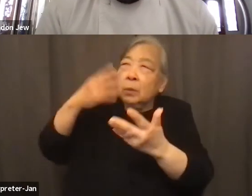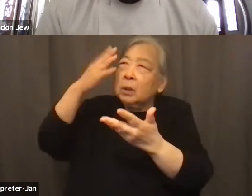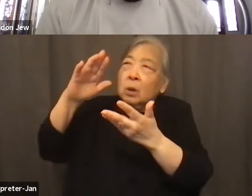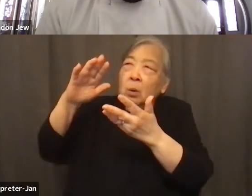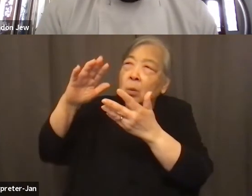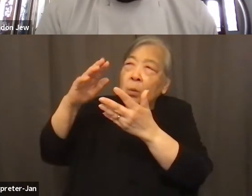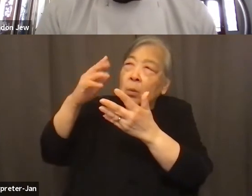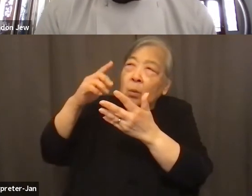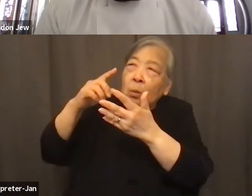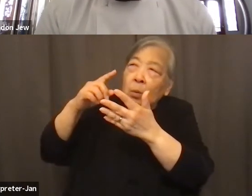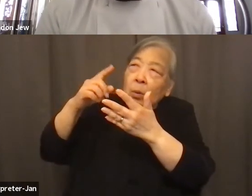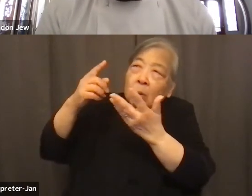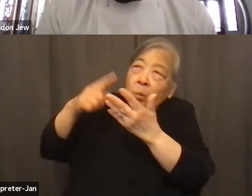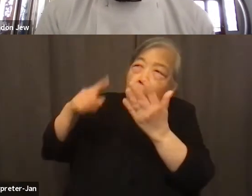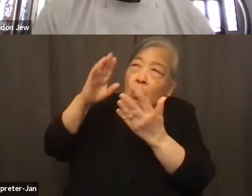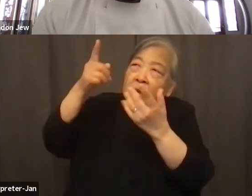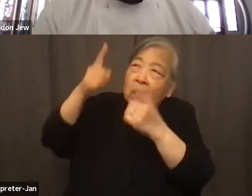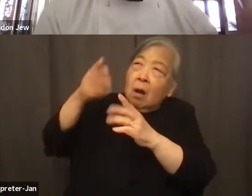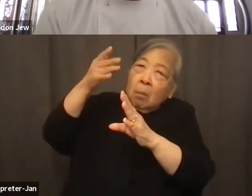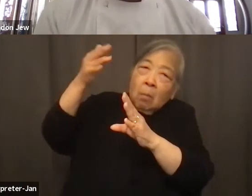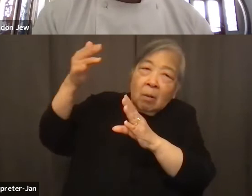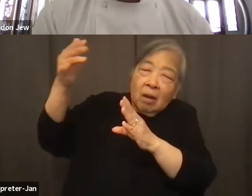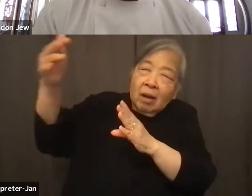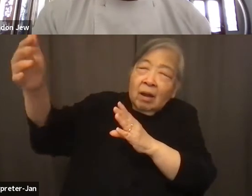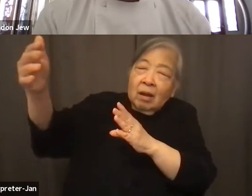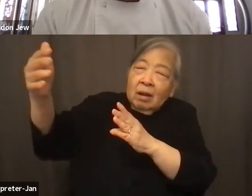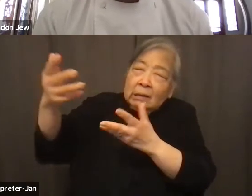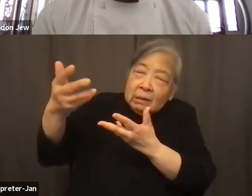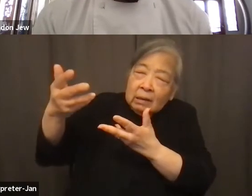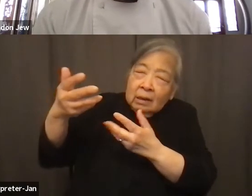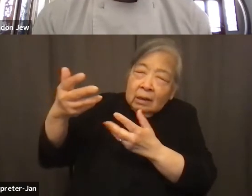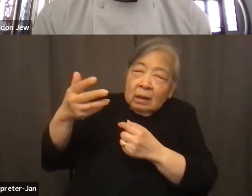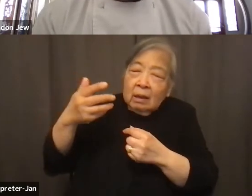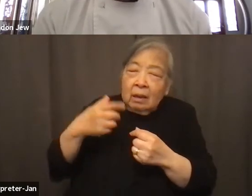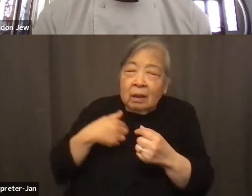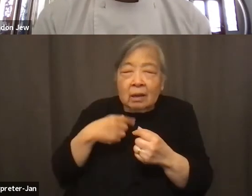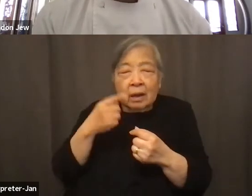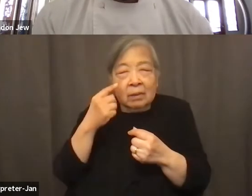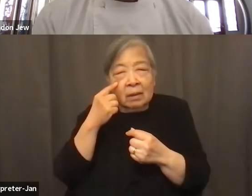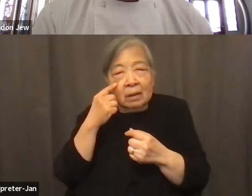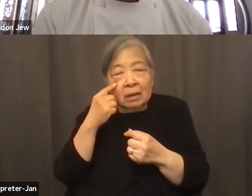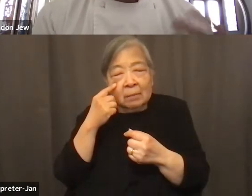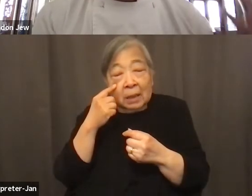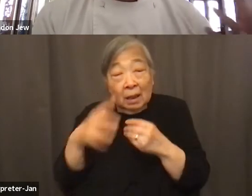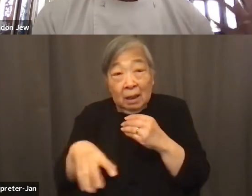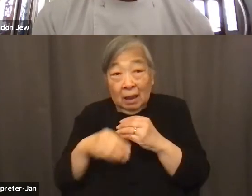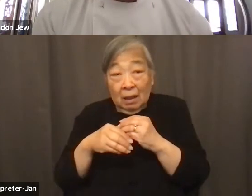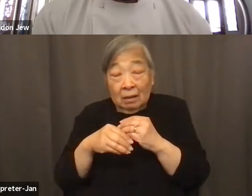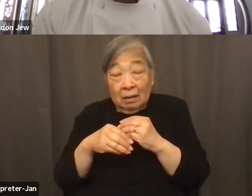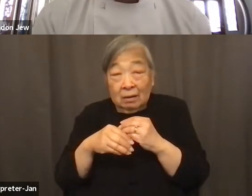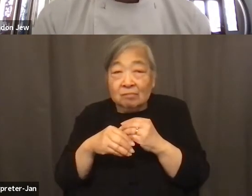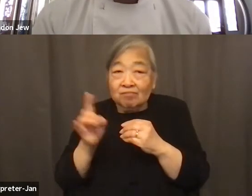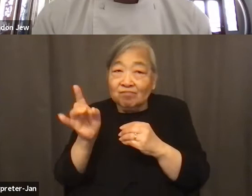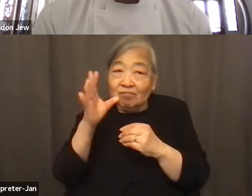I think this added maybe hate crimes, racist